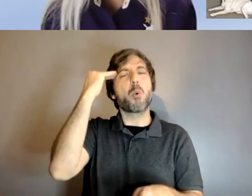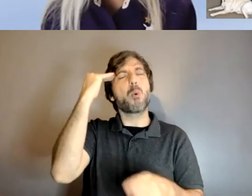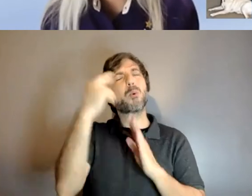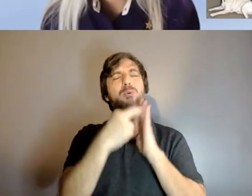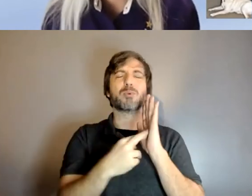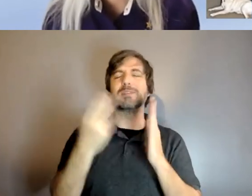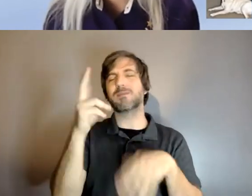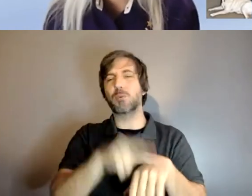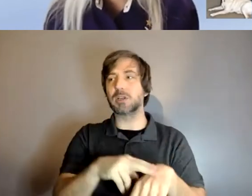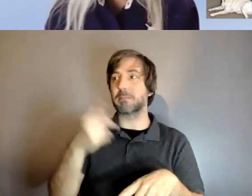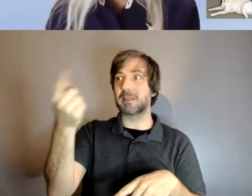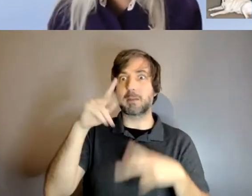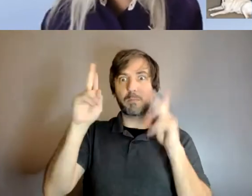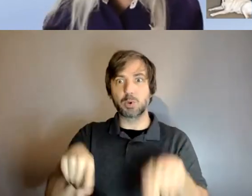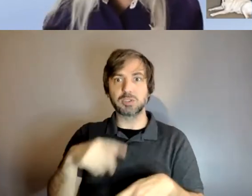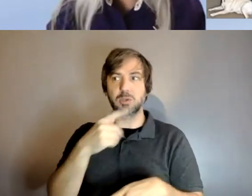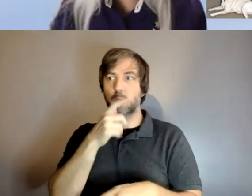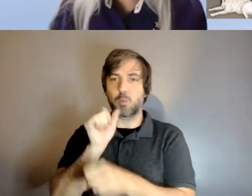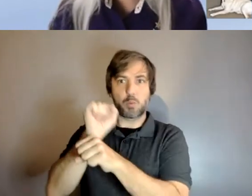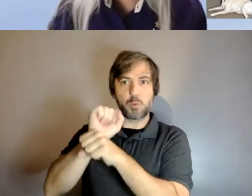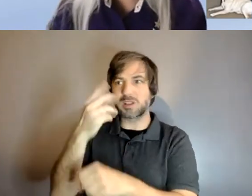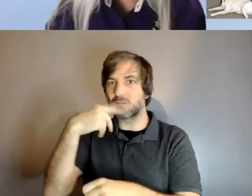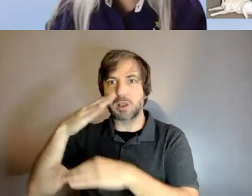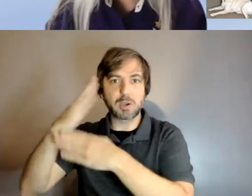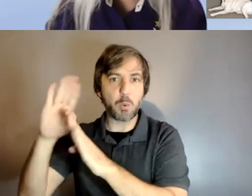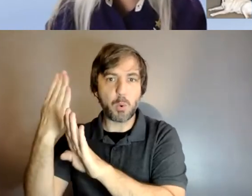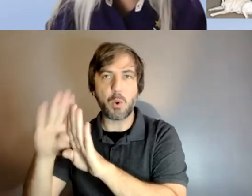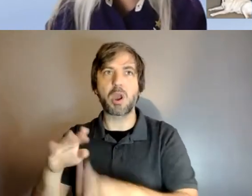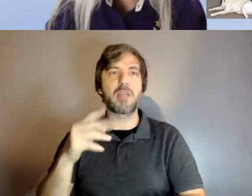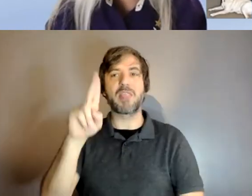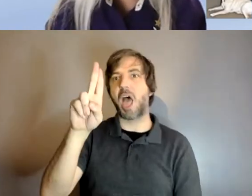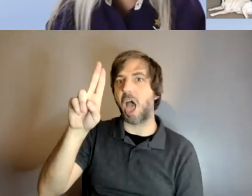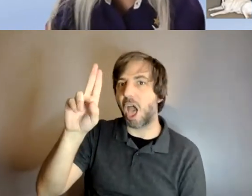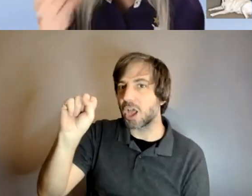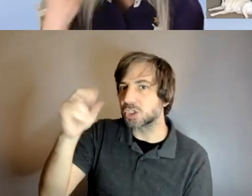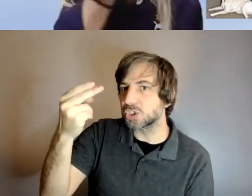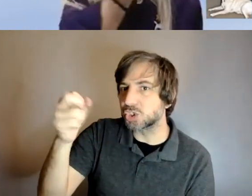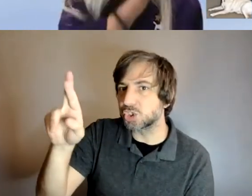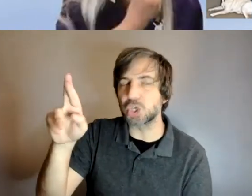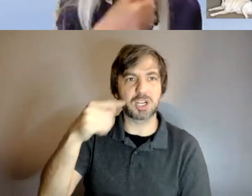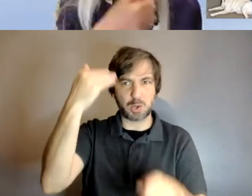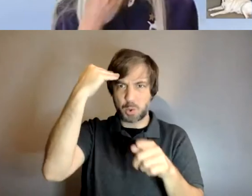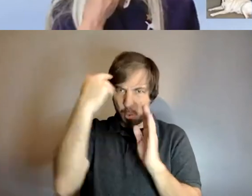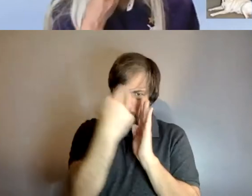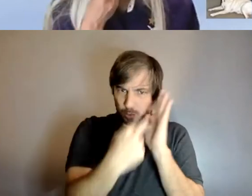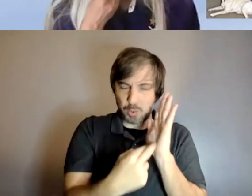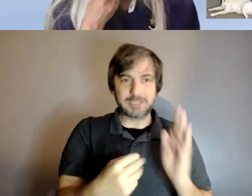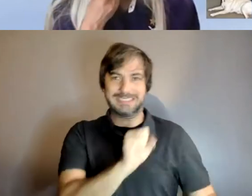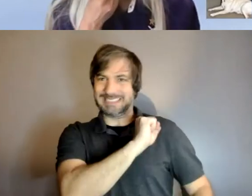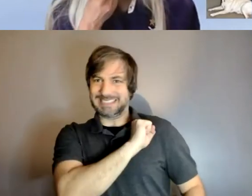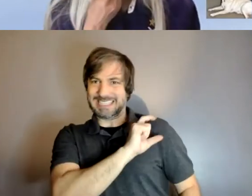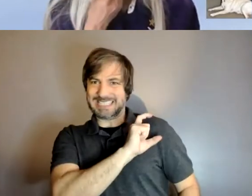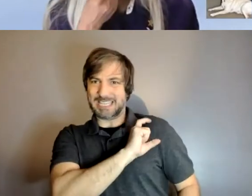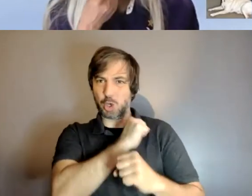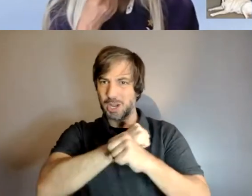does the usher that only works every fourth wednesday does the security guard who it's you know not their regular day